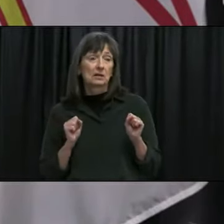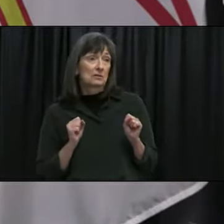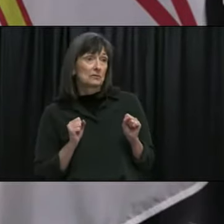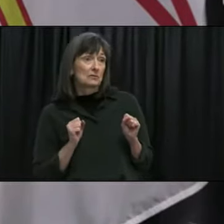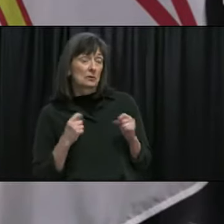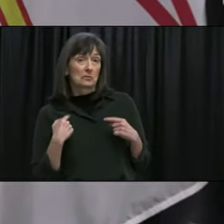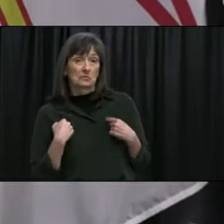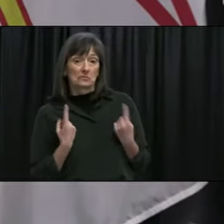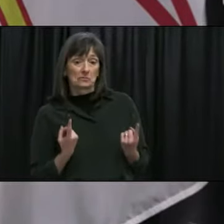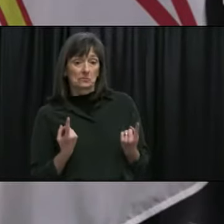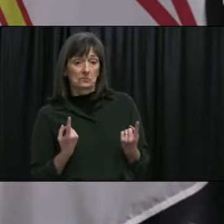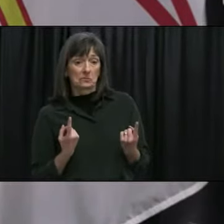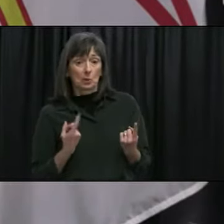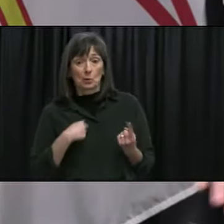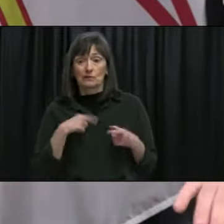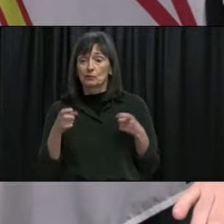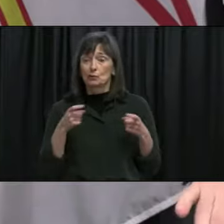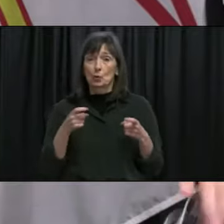very effective